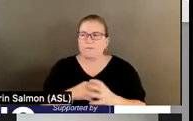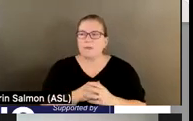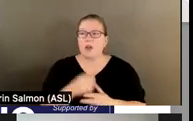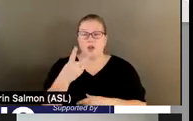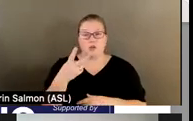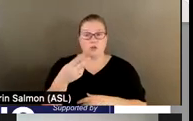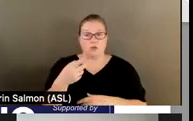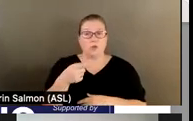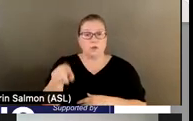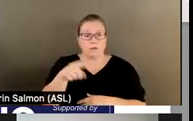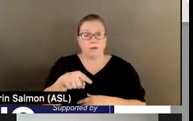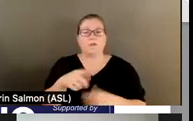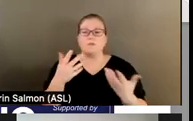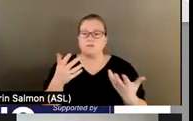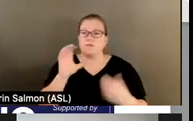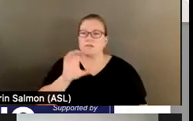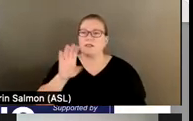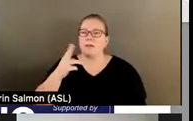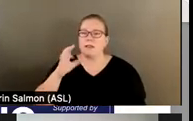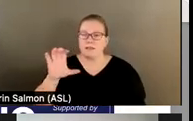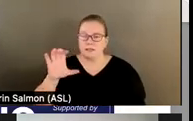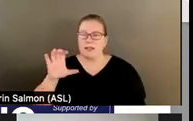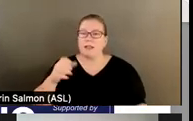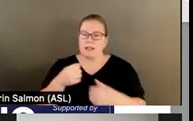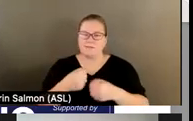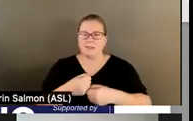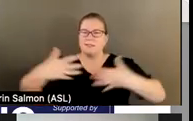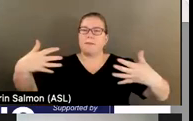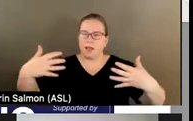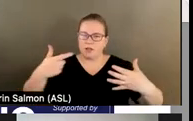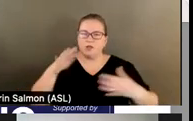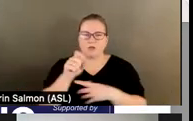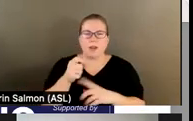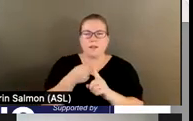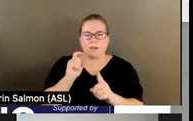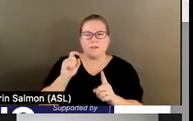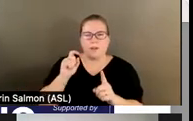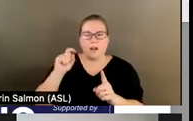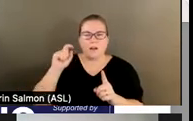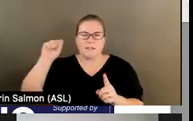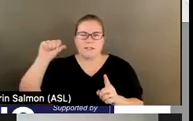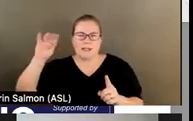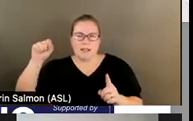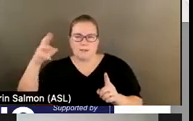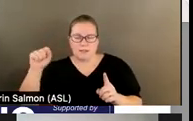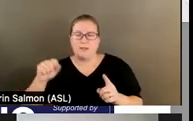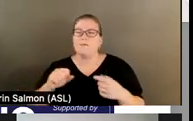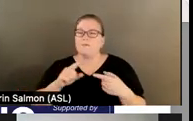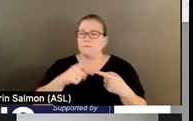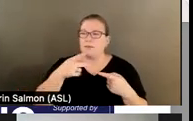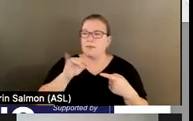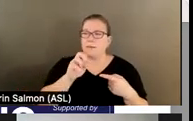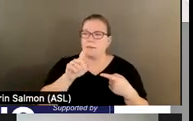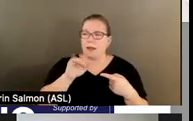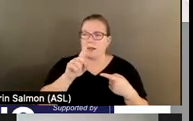received CCBHC expansion grants from SAMHSA. The first was Pineland, followed by Advantage. Two are